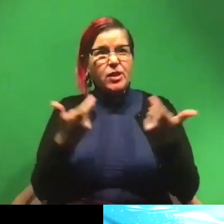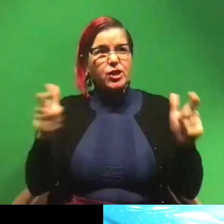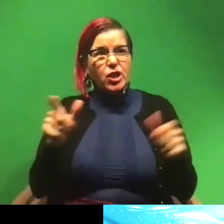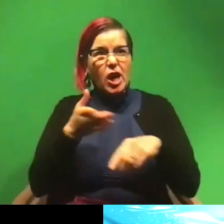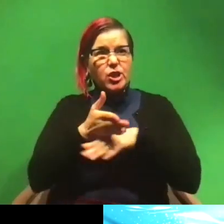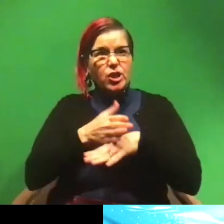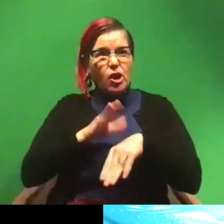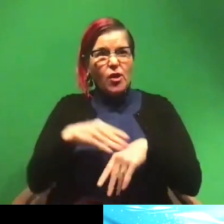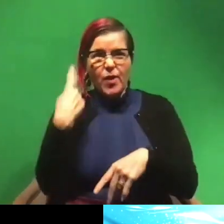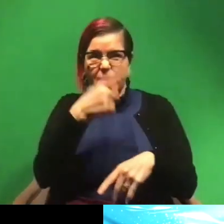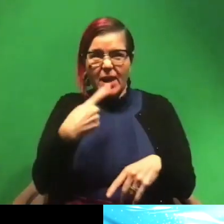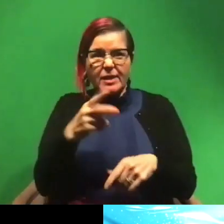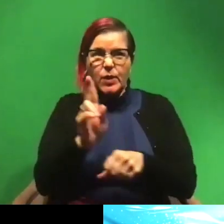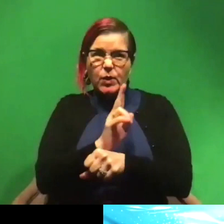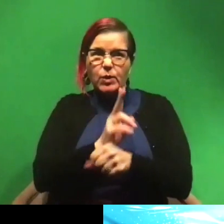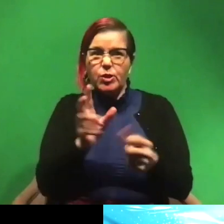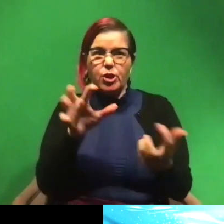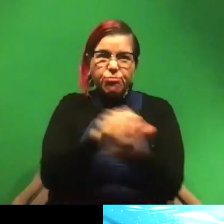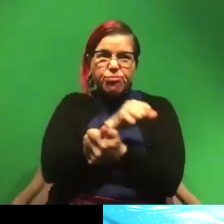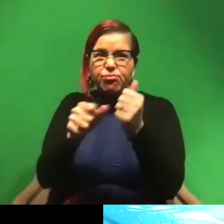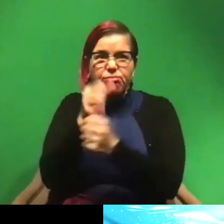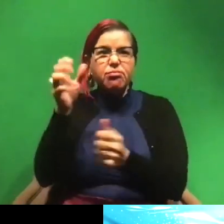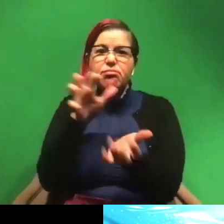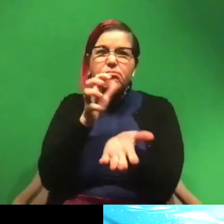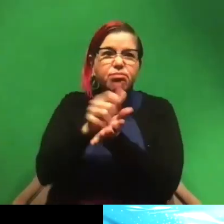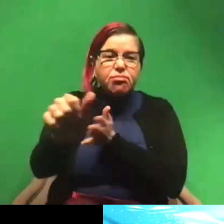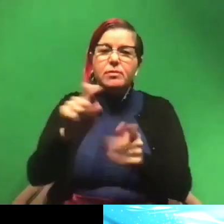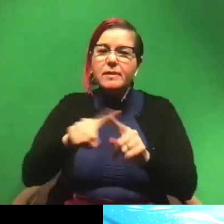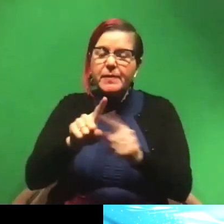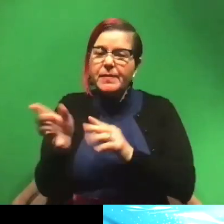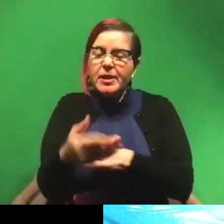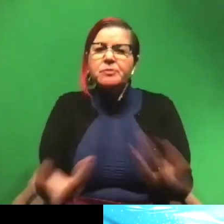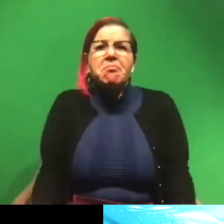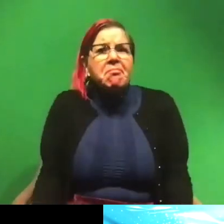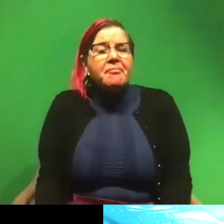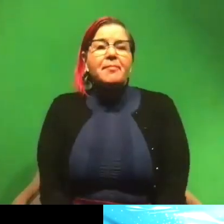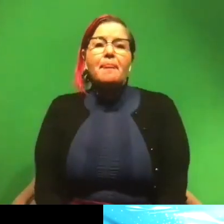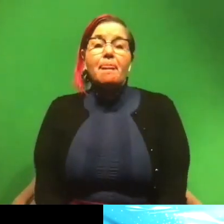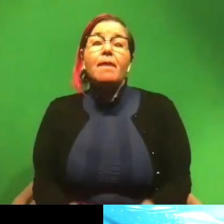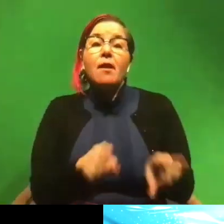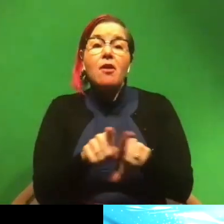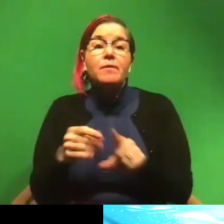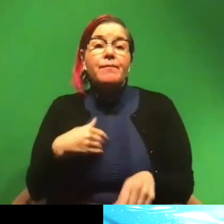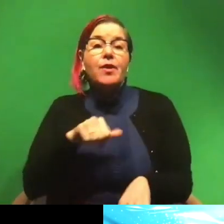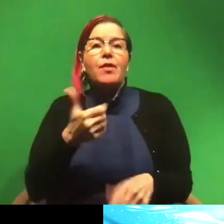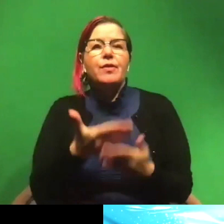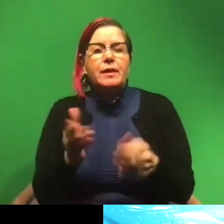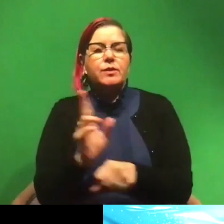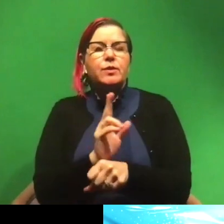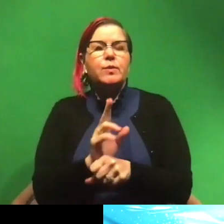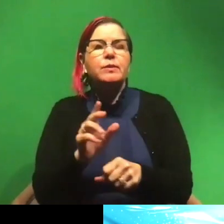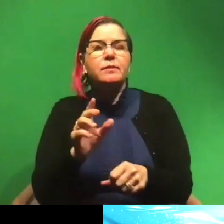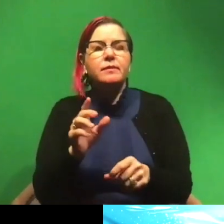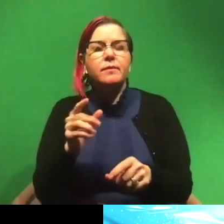on your face that you use to just mow down groups of fish. But they also have other things they use the saw for.